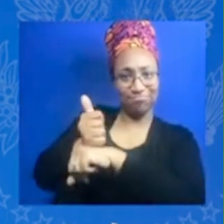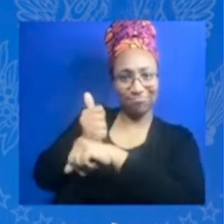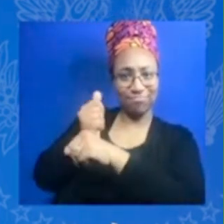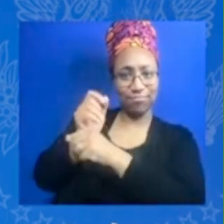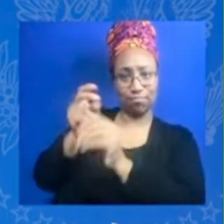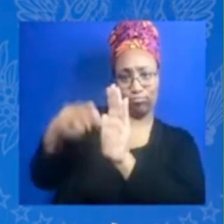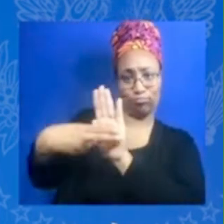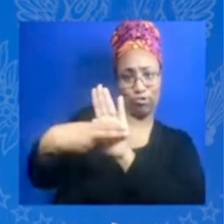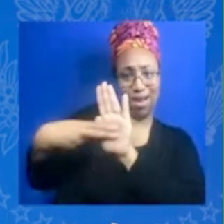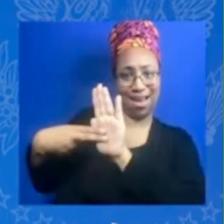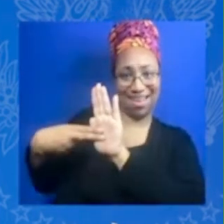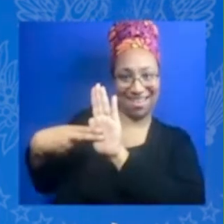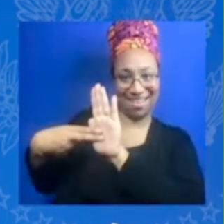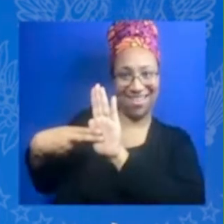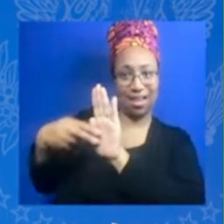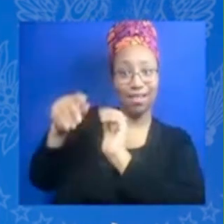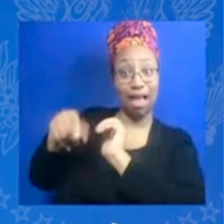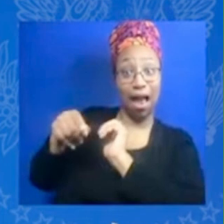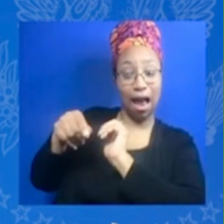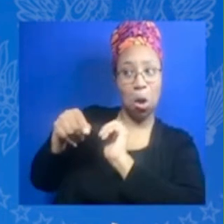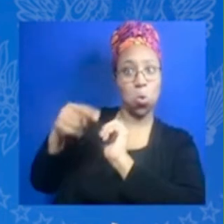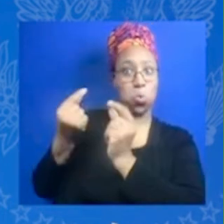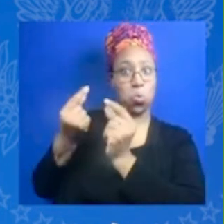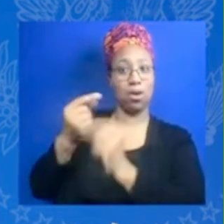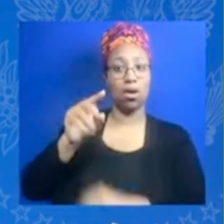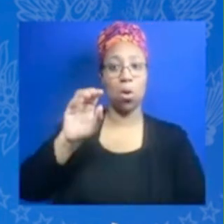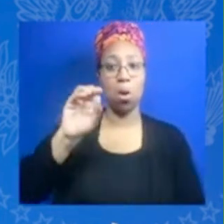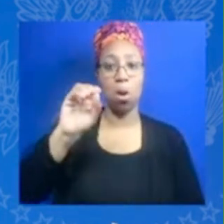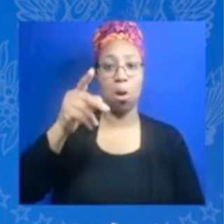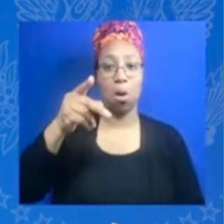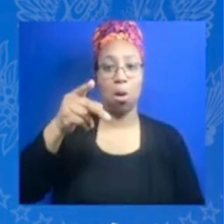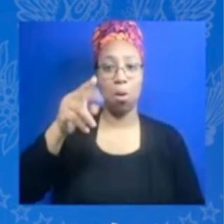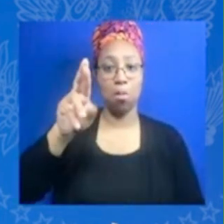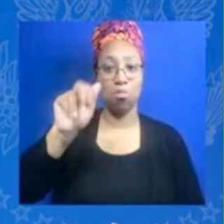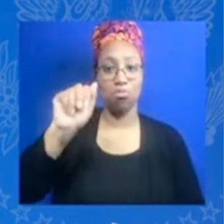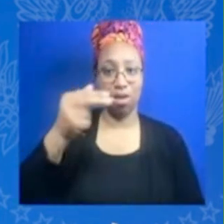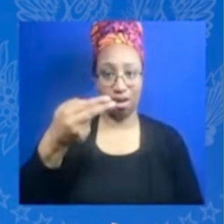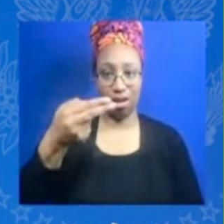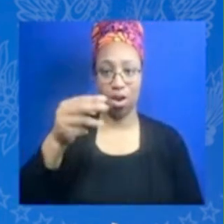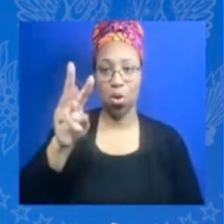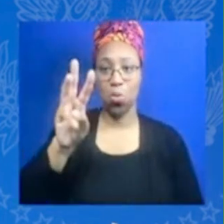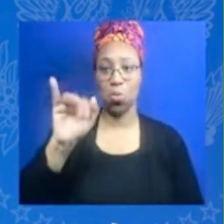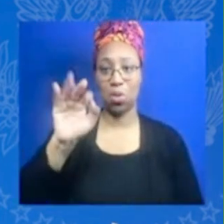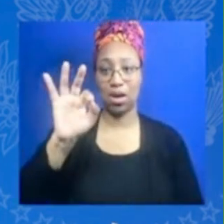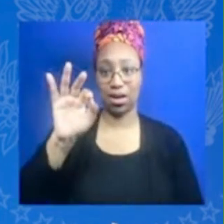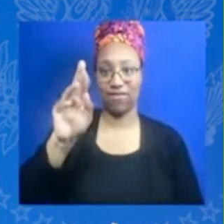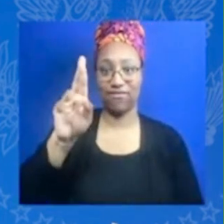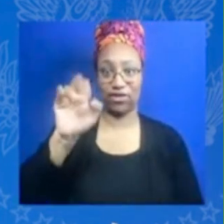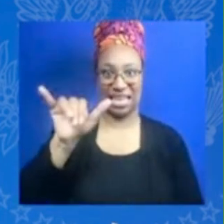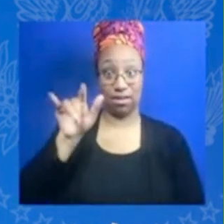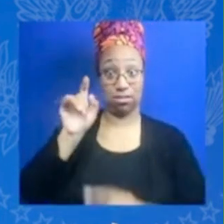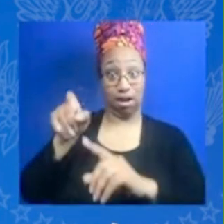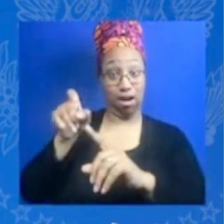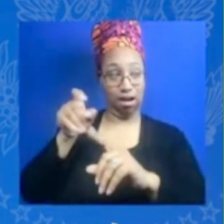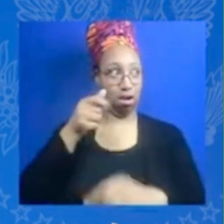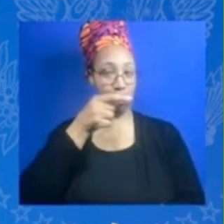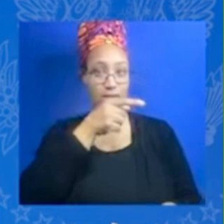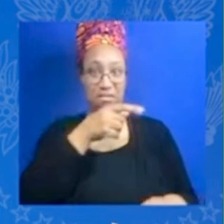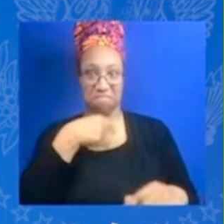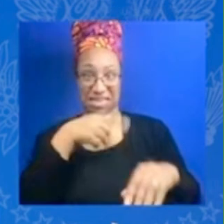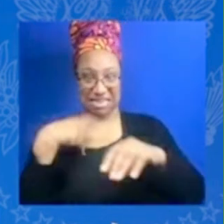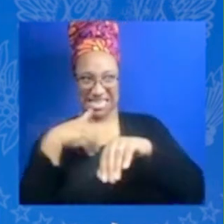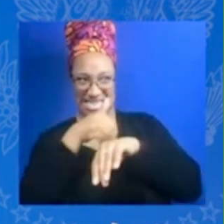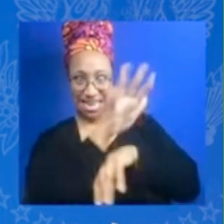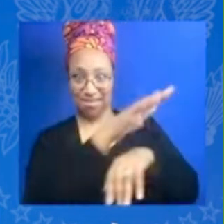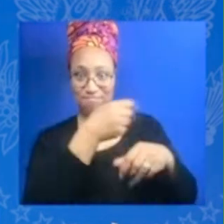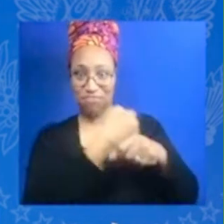sending my product to Oprah and I got a chance to be on her show which was a huge salt and I'm going for me amazing amazing and